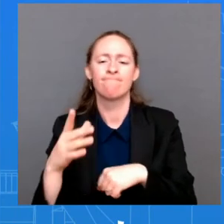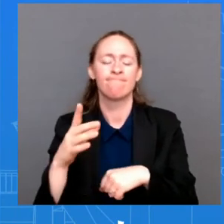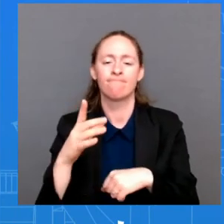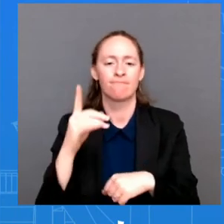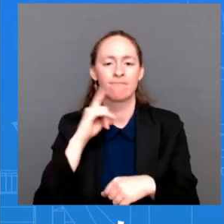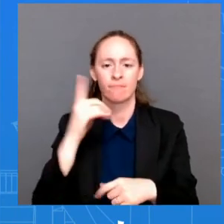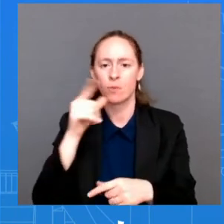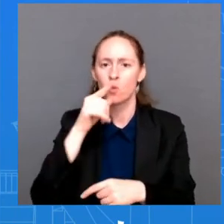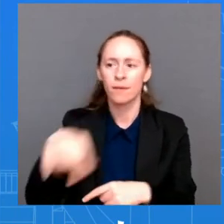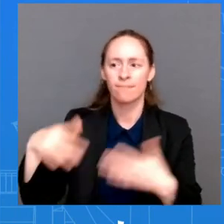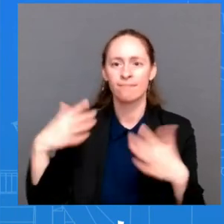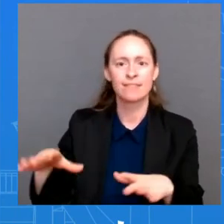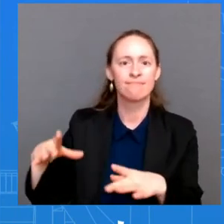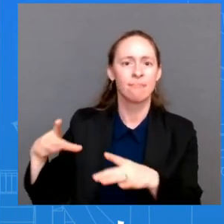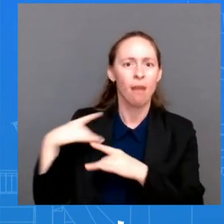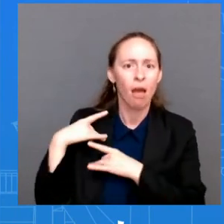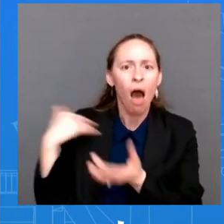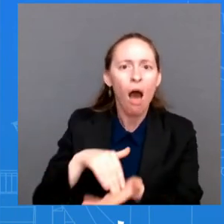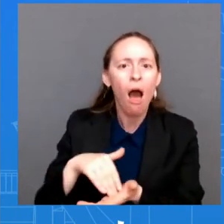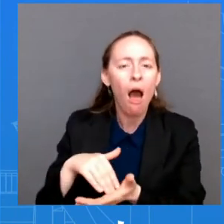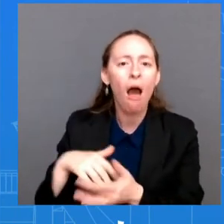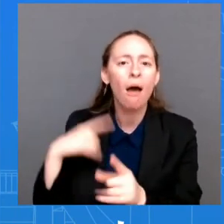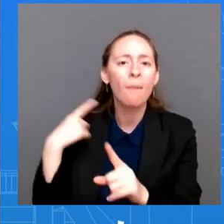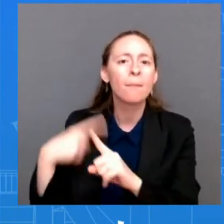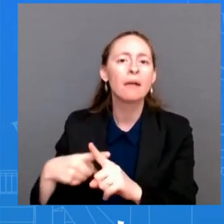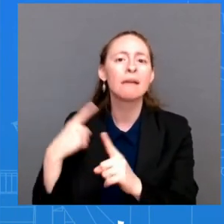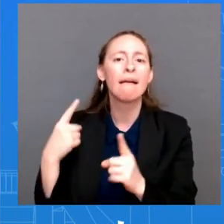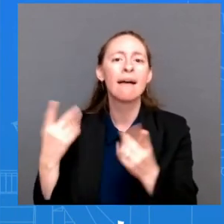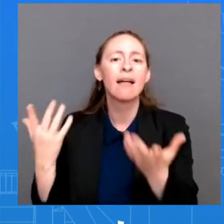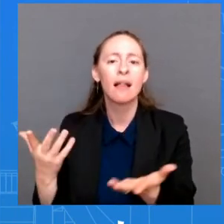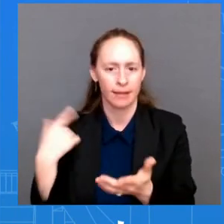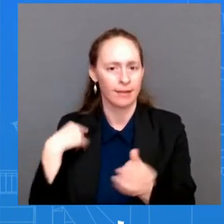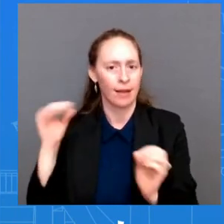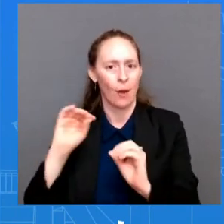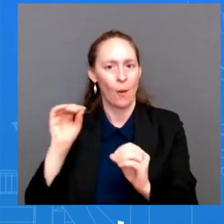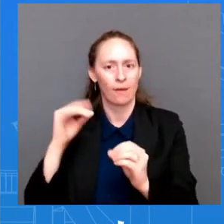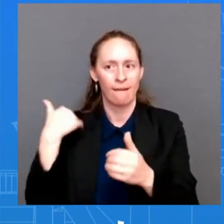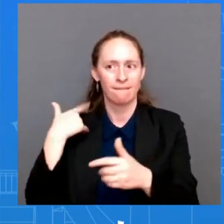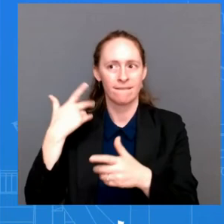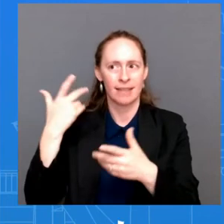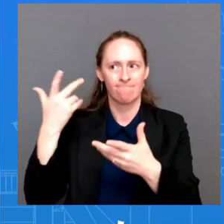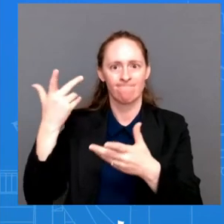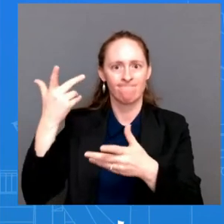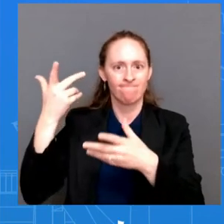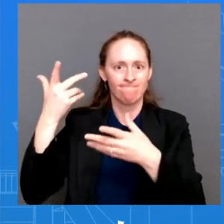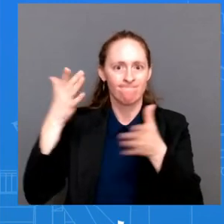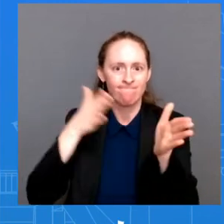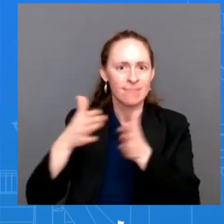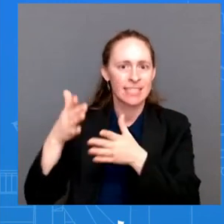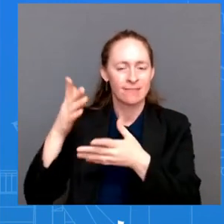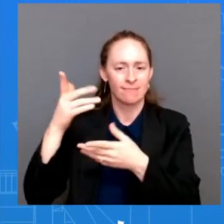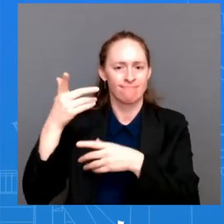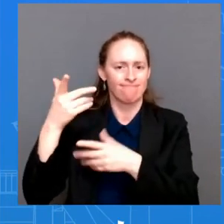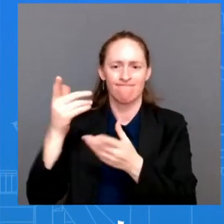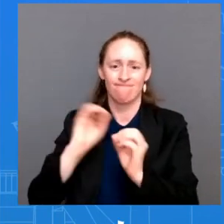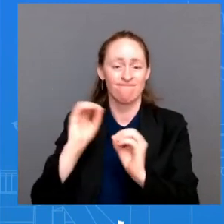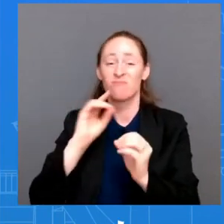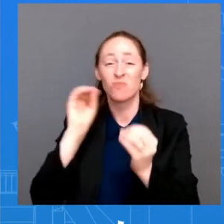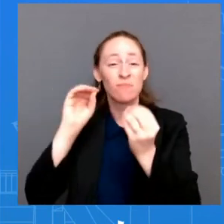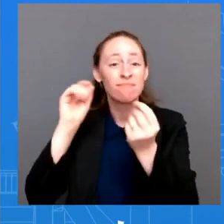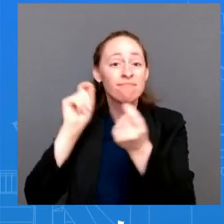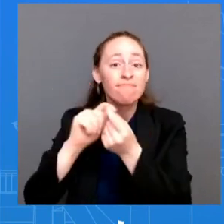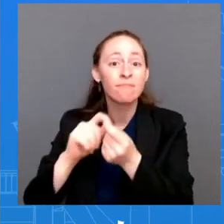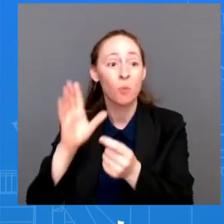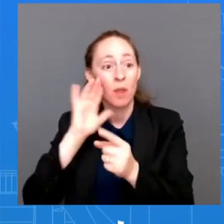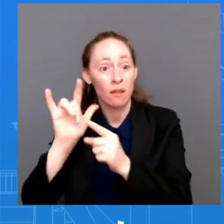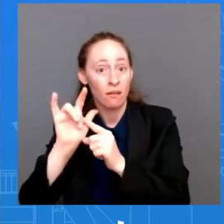exist in this for rebound cases so as far as travel i just don't have anything to share with for you right now but right now cdc